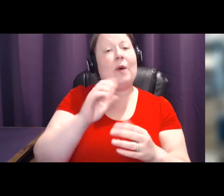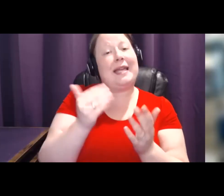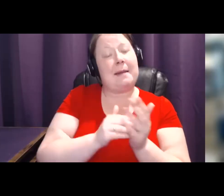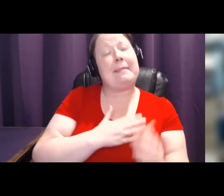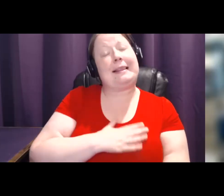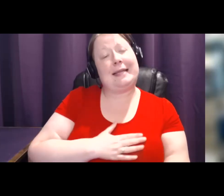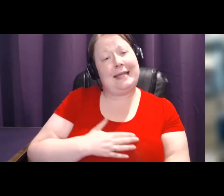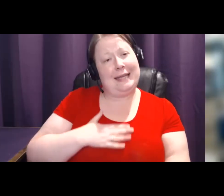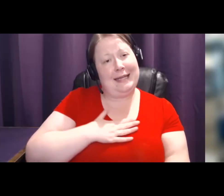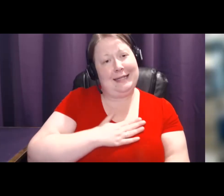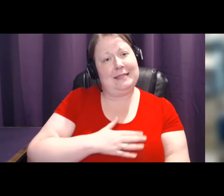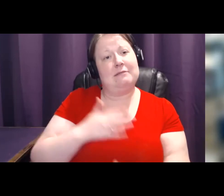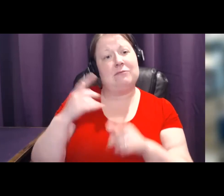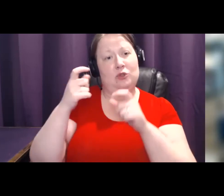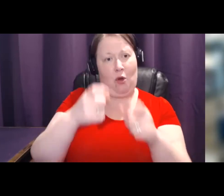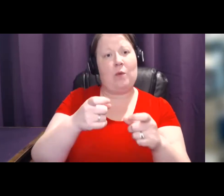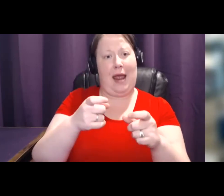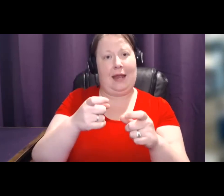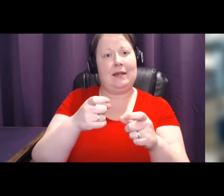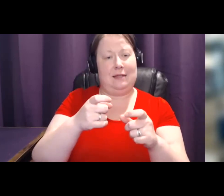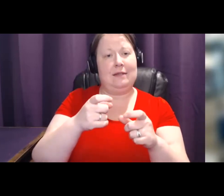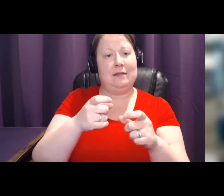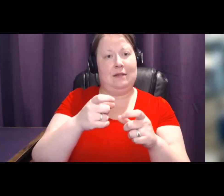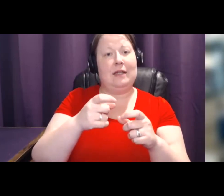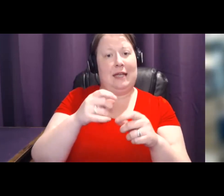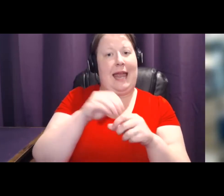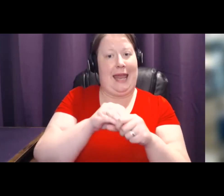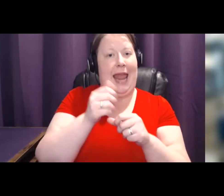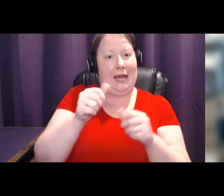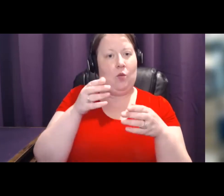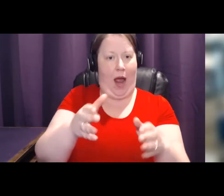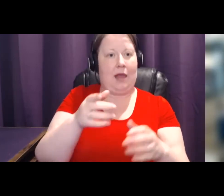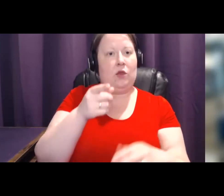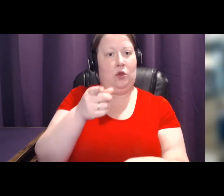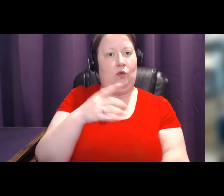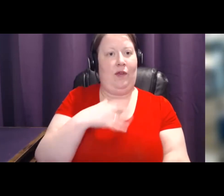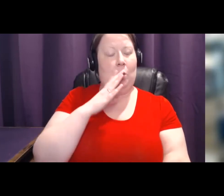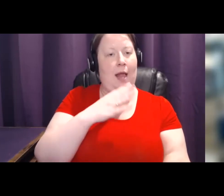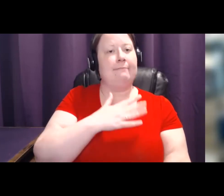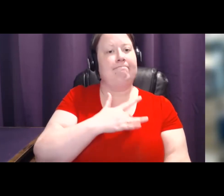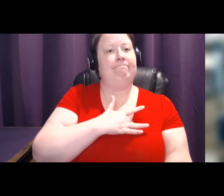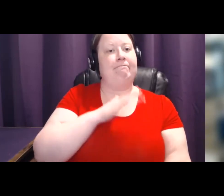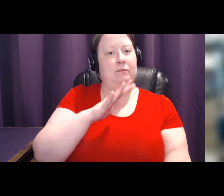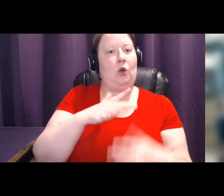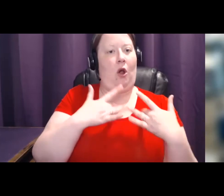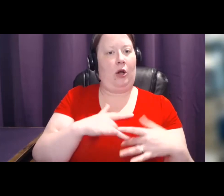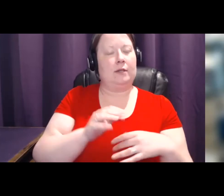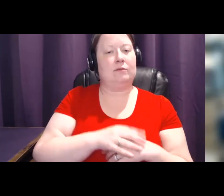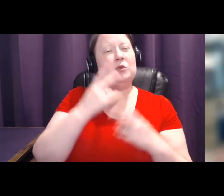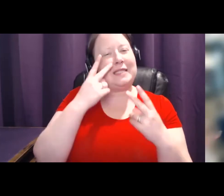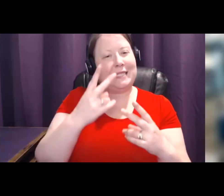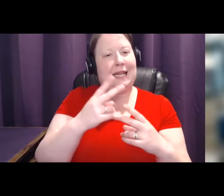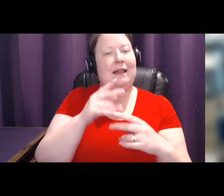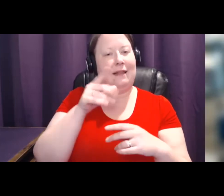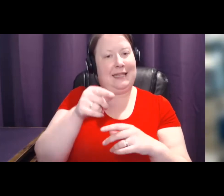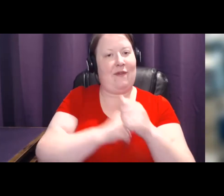and donate it in a way that is meaningful to you. You can see how much work the Brimm Foundation does for our community